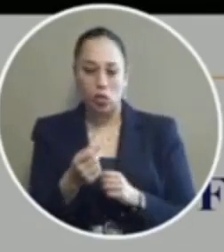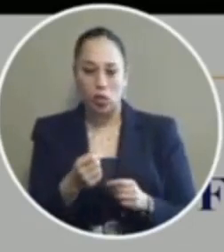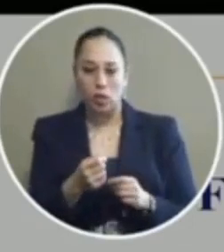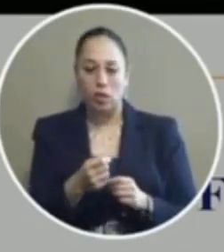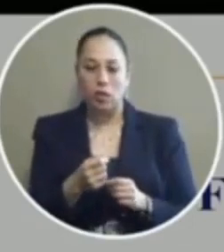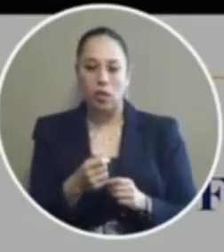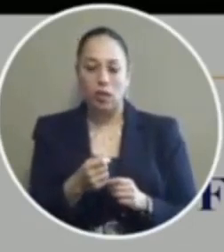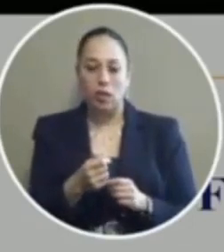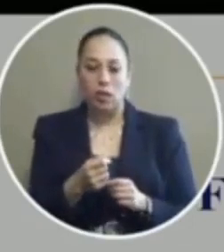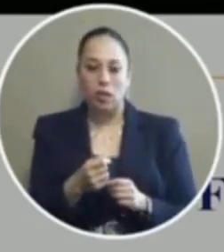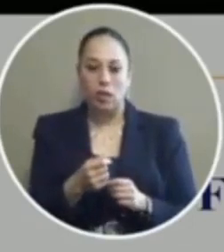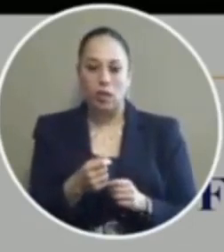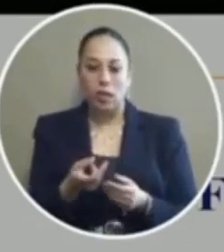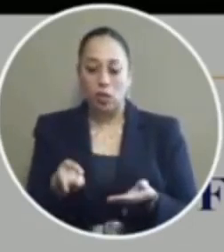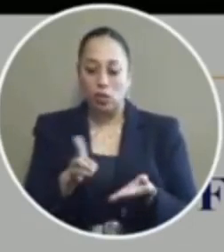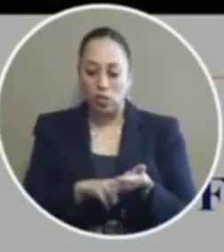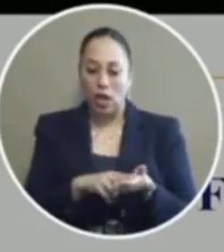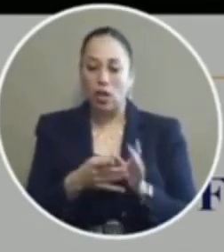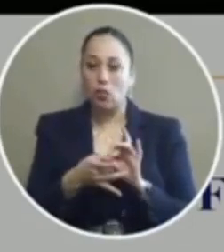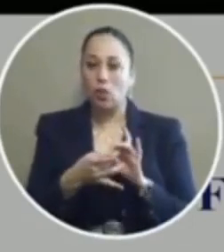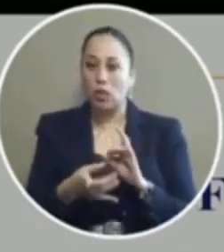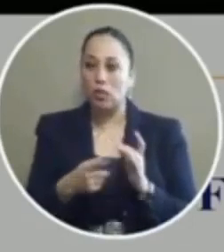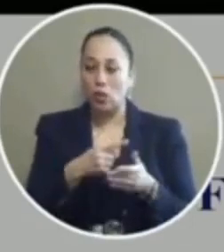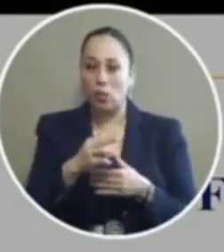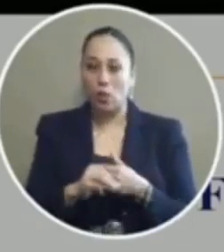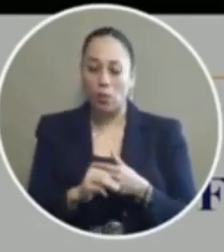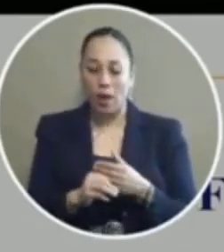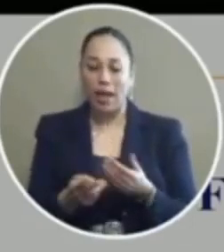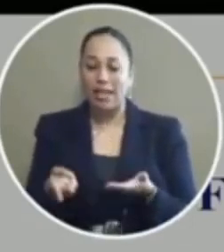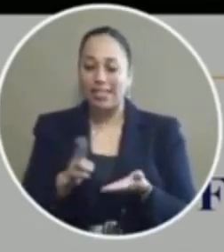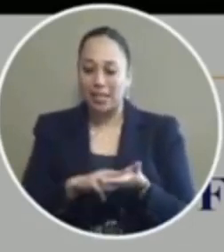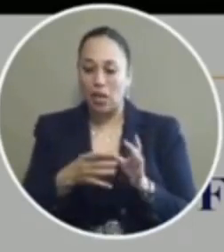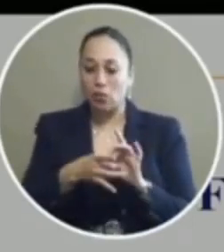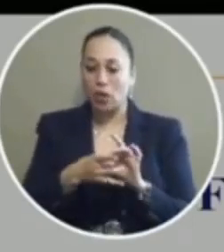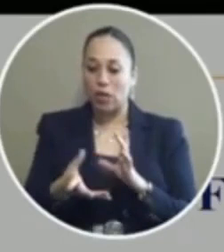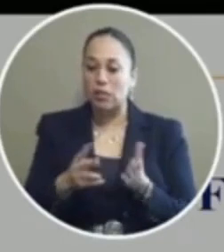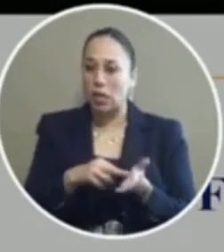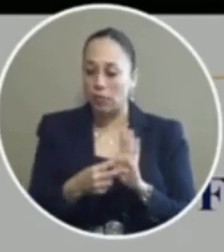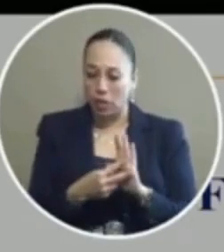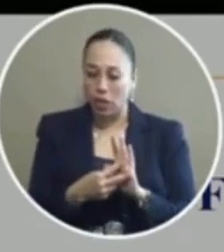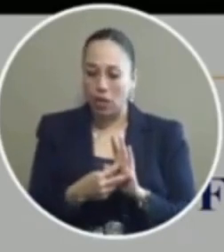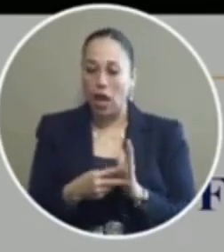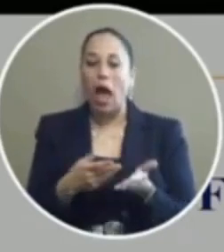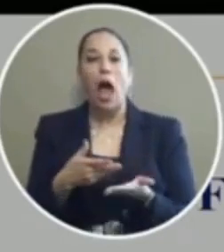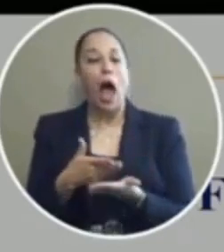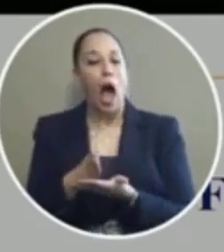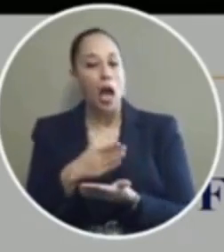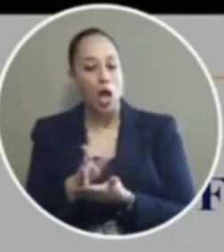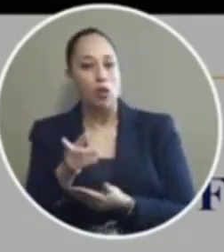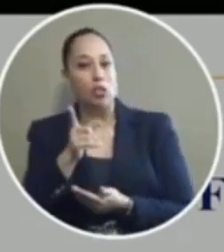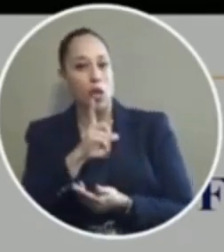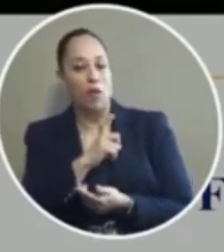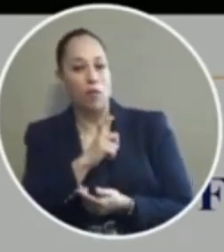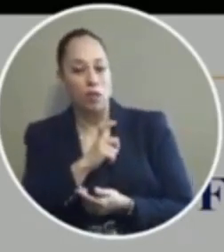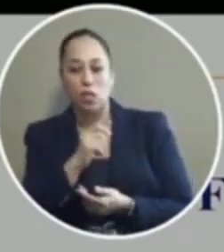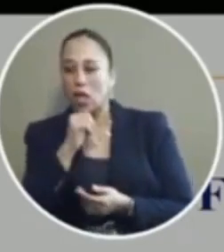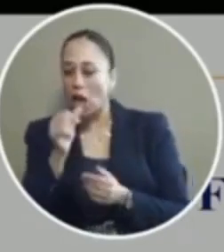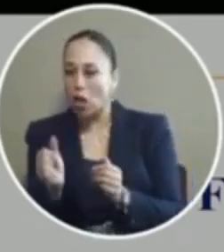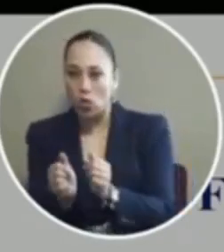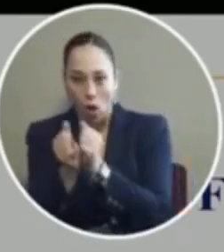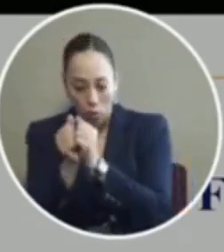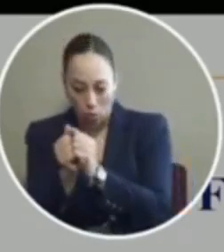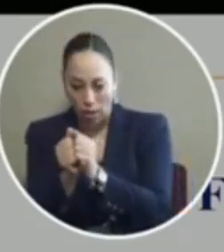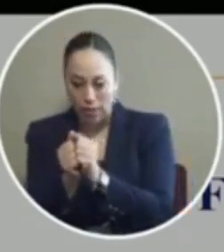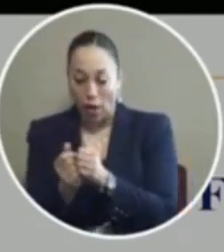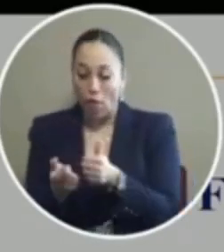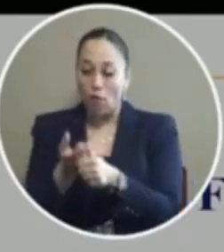the site and release program what site and release does is it allows the officer not to make the arrest what